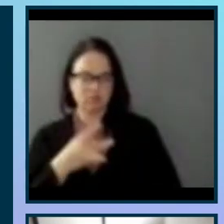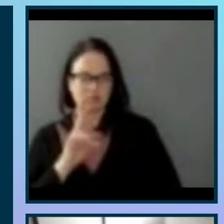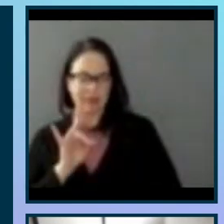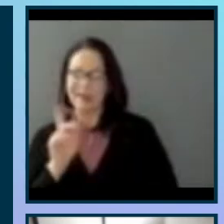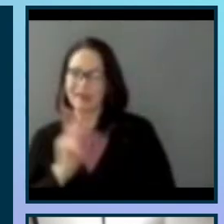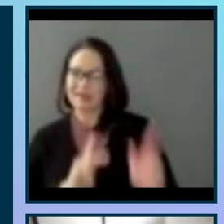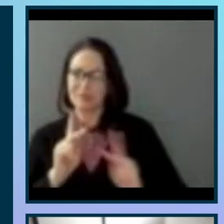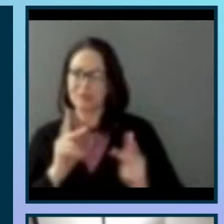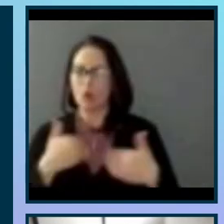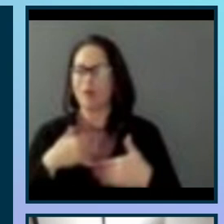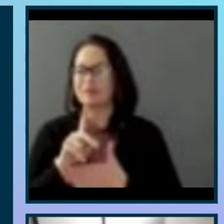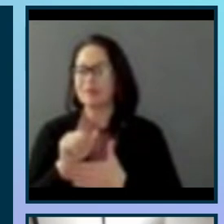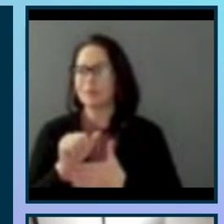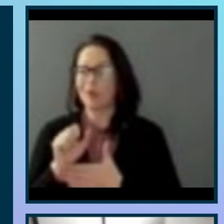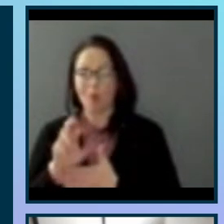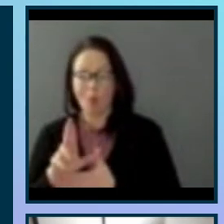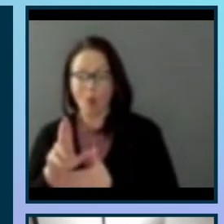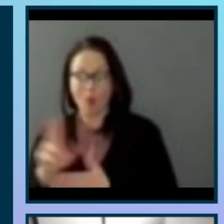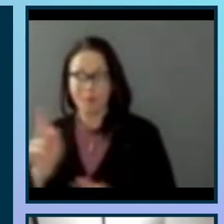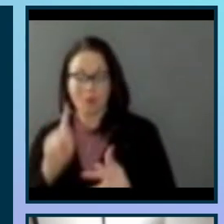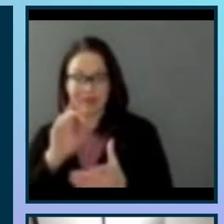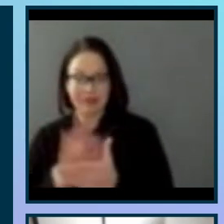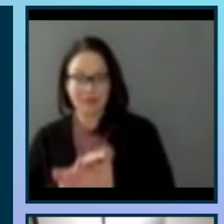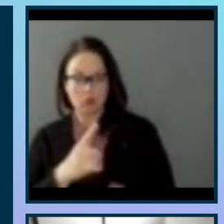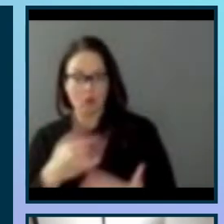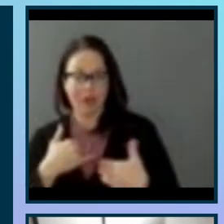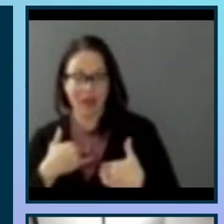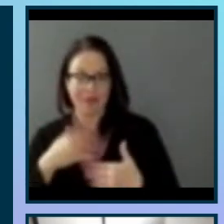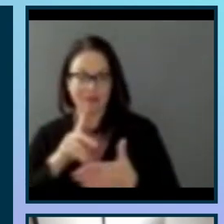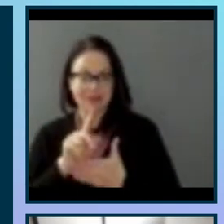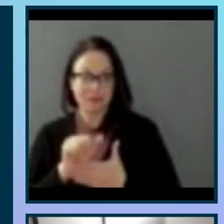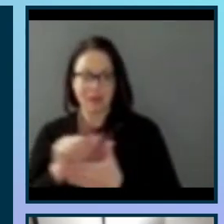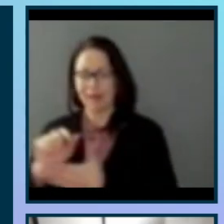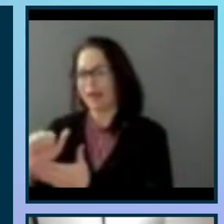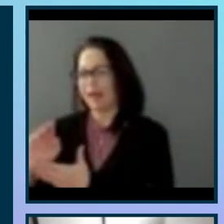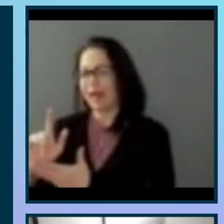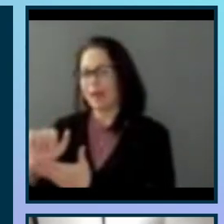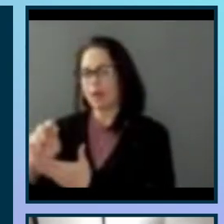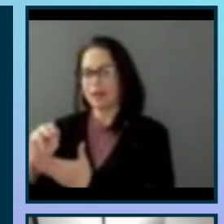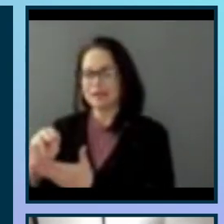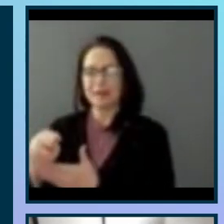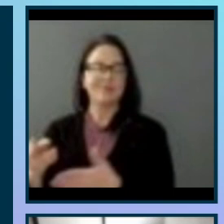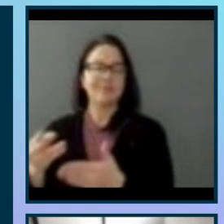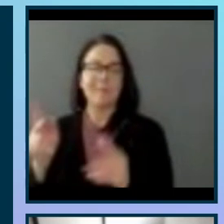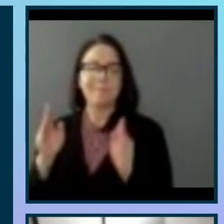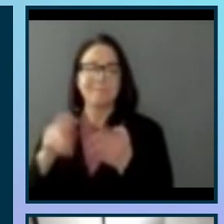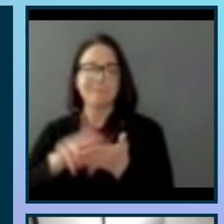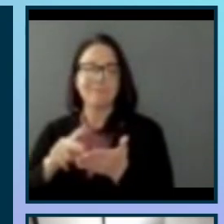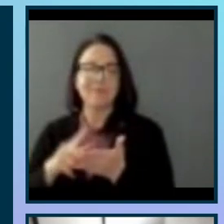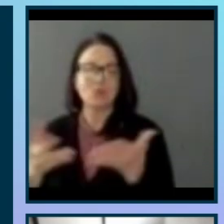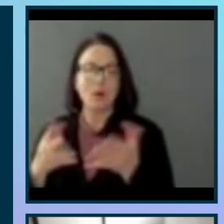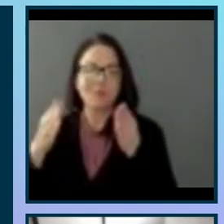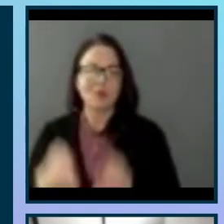perceived to have disabilities. Ableism characterizes persons as defined by their disabilities and